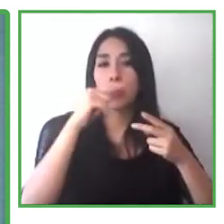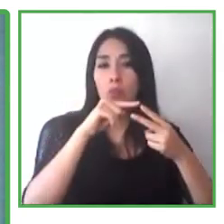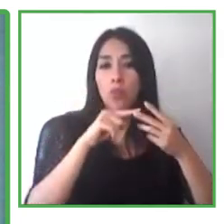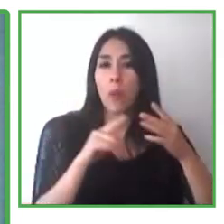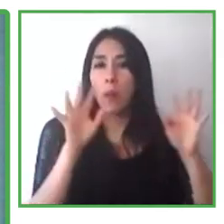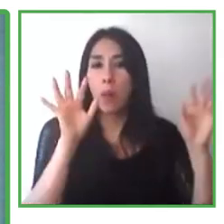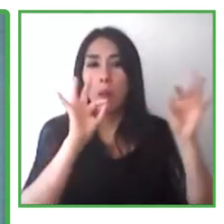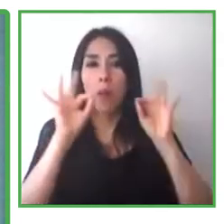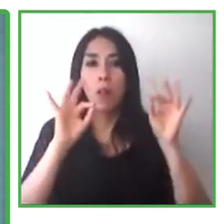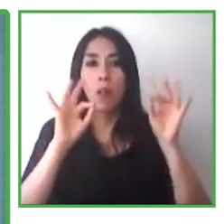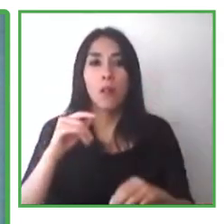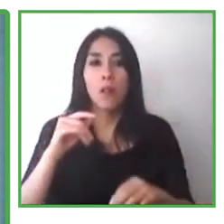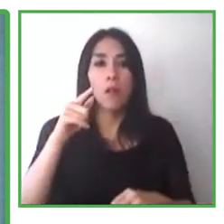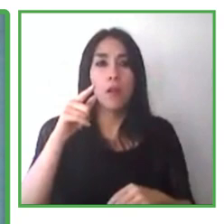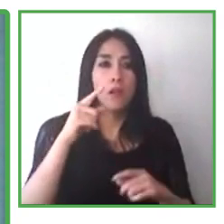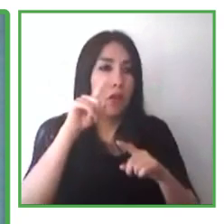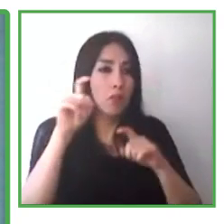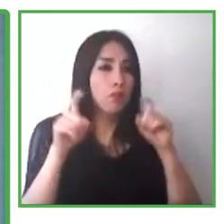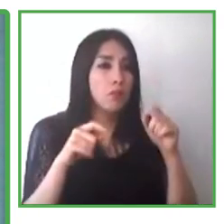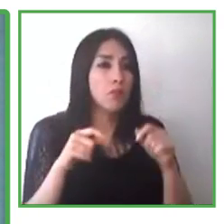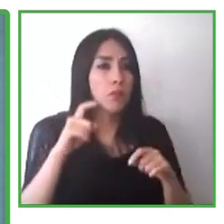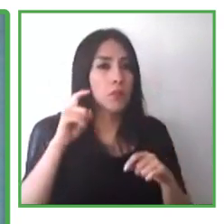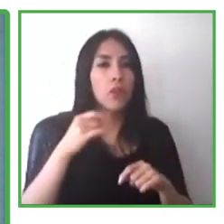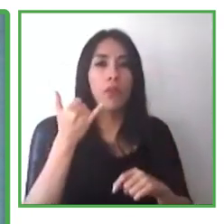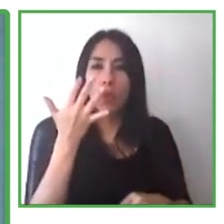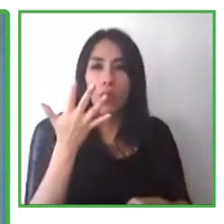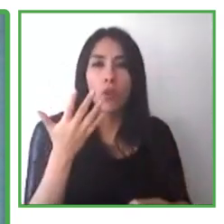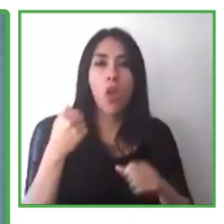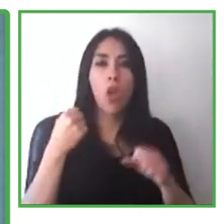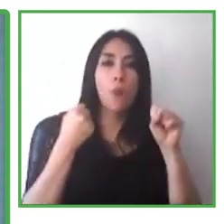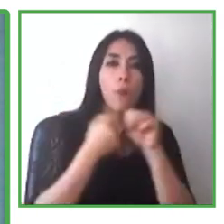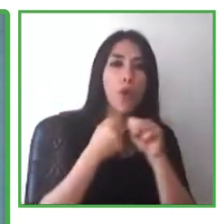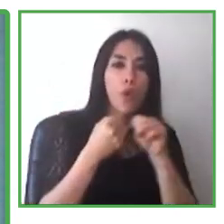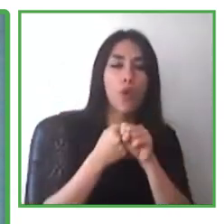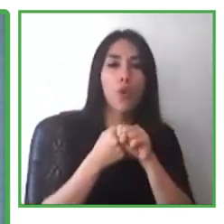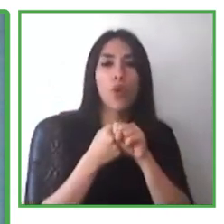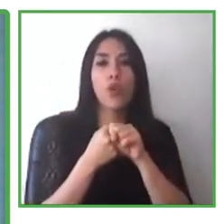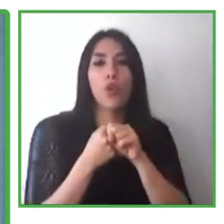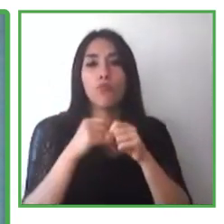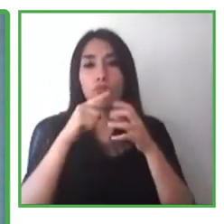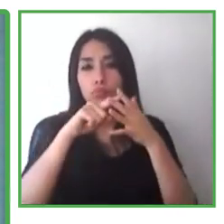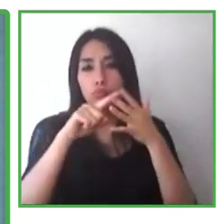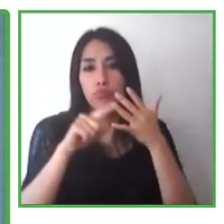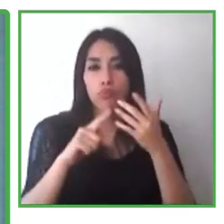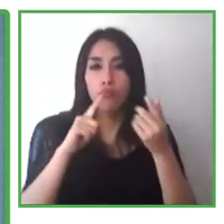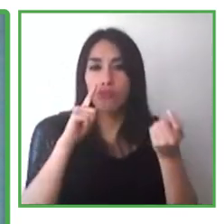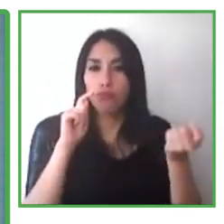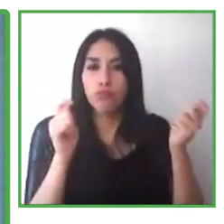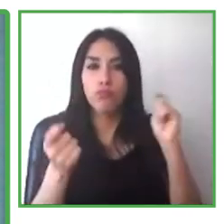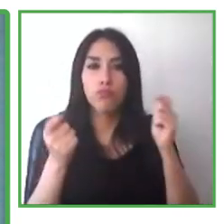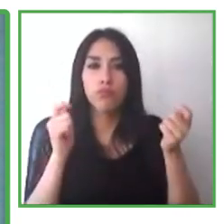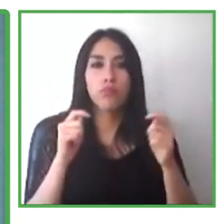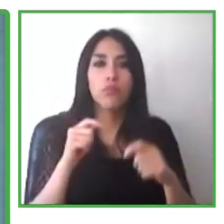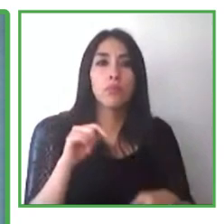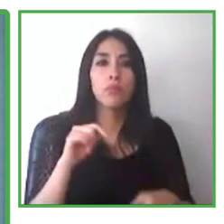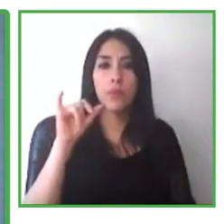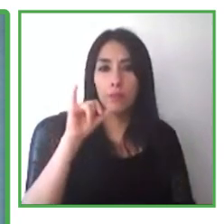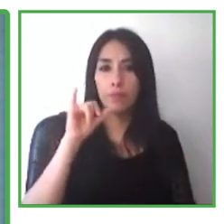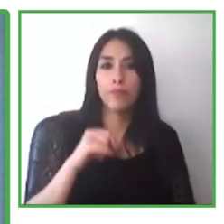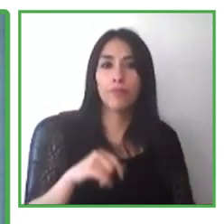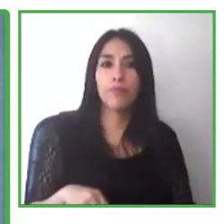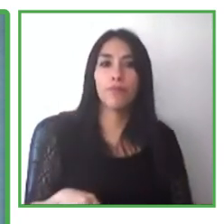but also to discover their specific competences as well. A second barrier is the